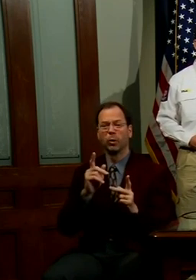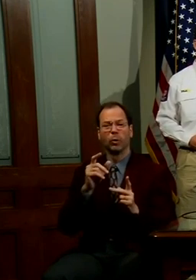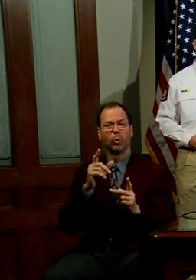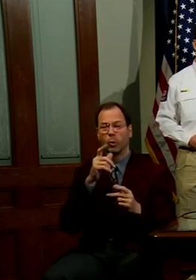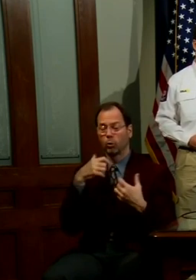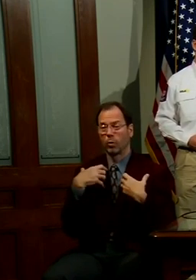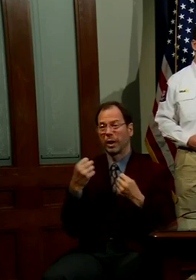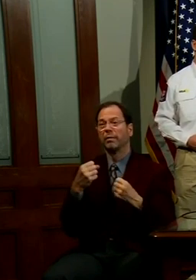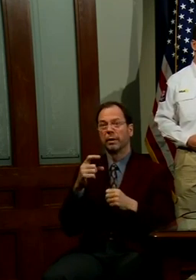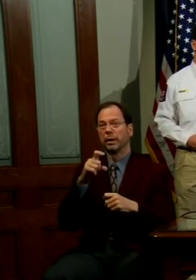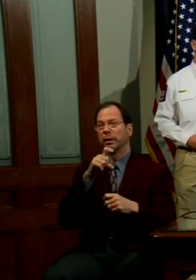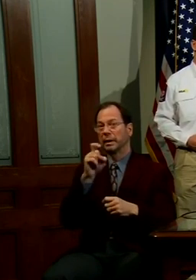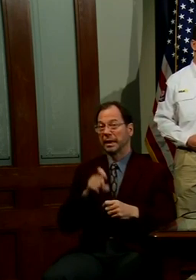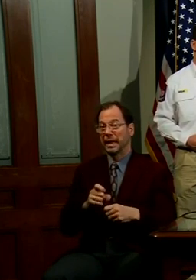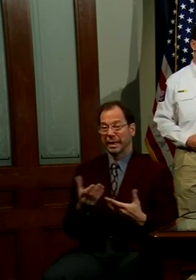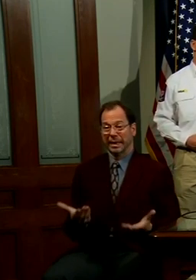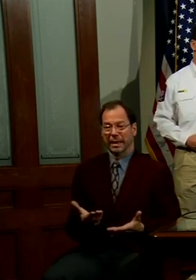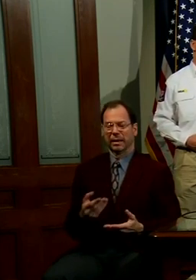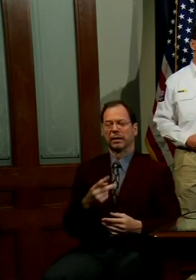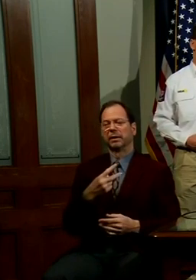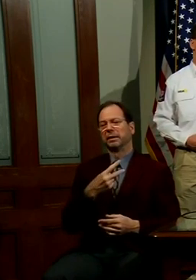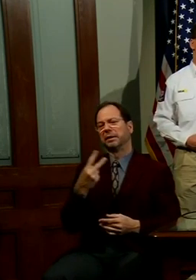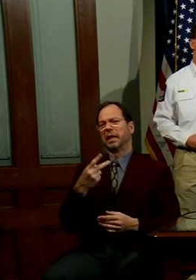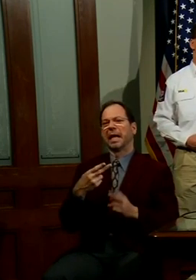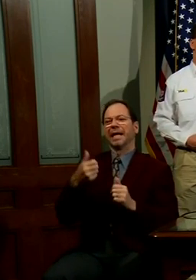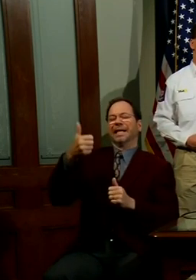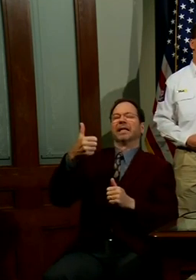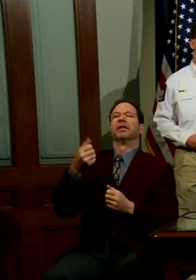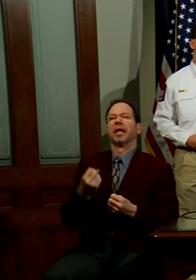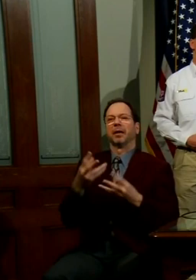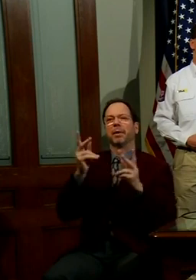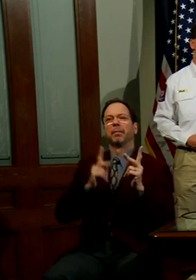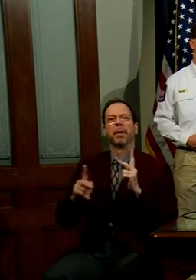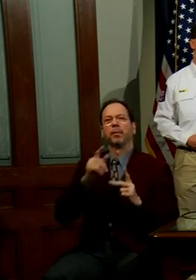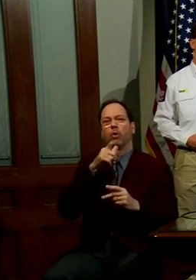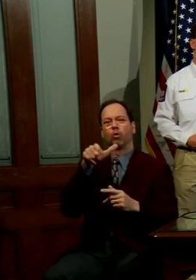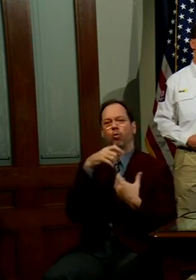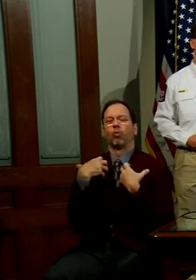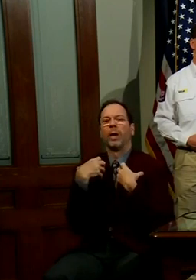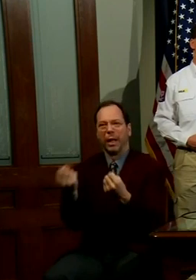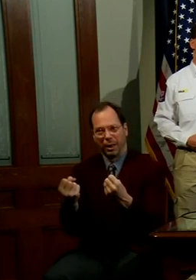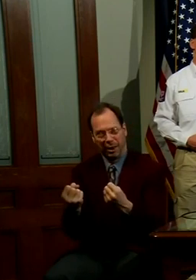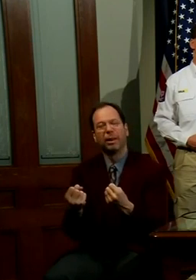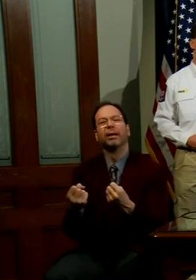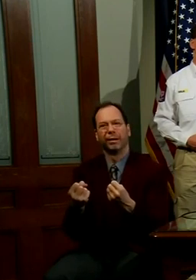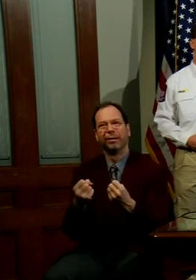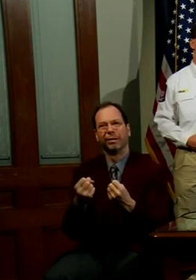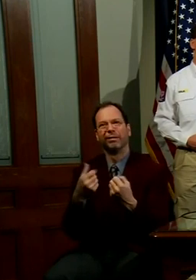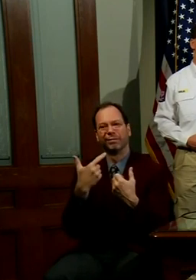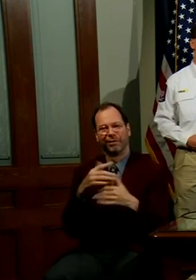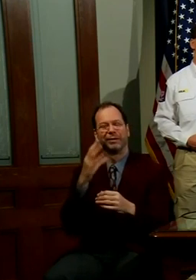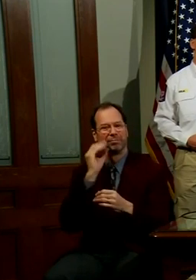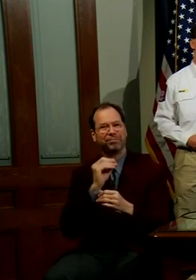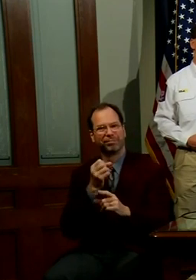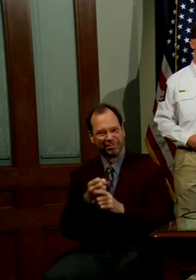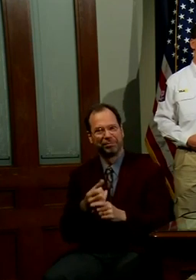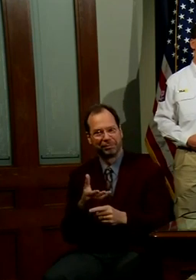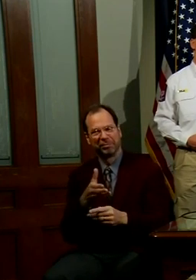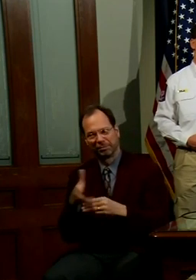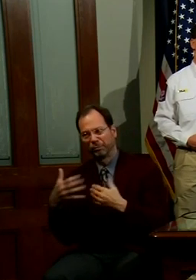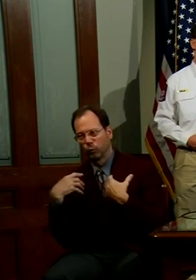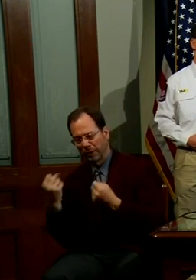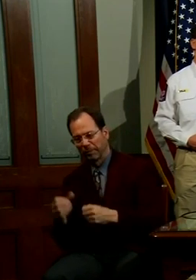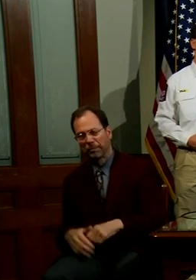ranks second highest in the United States in the number of recoveries reported. We continue to see